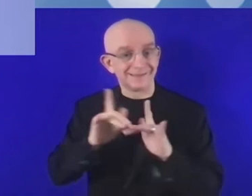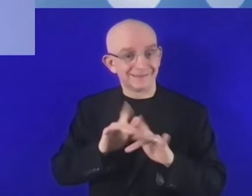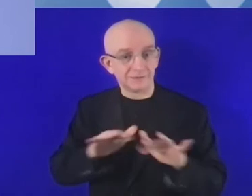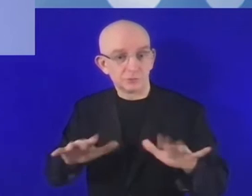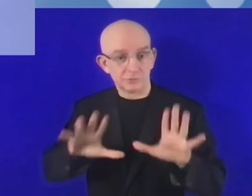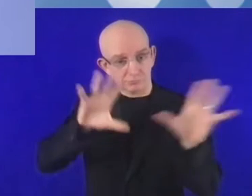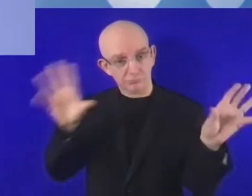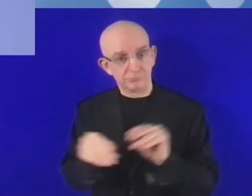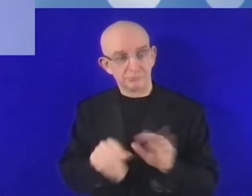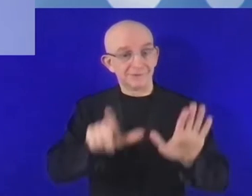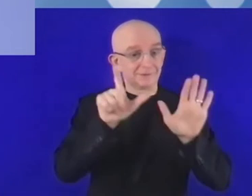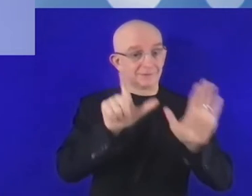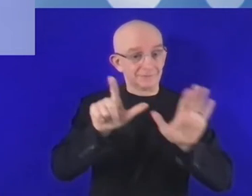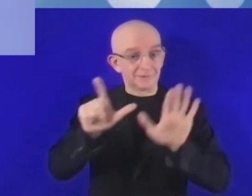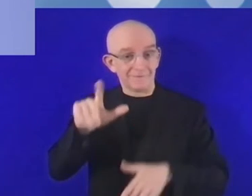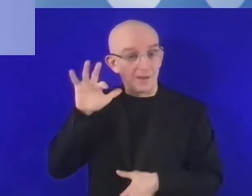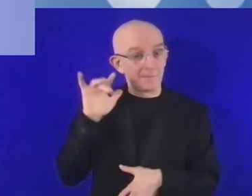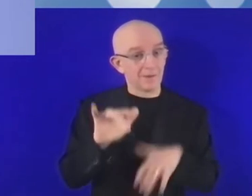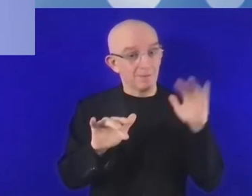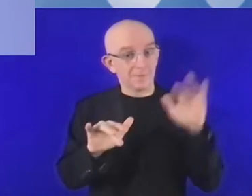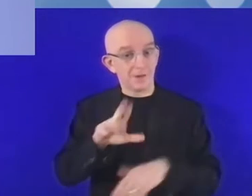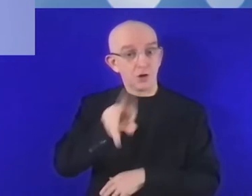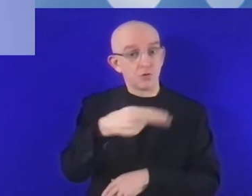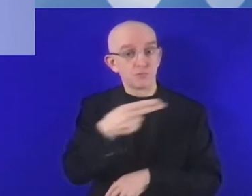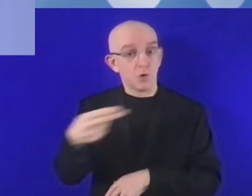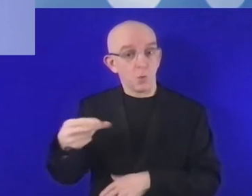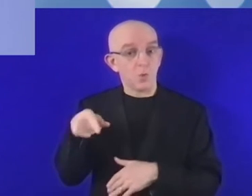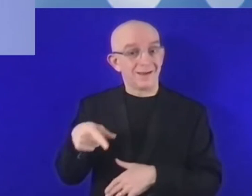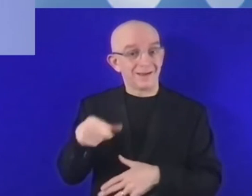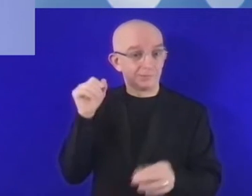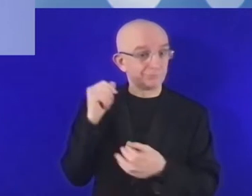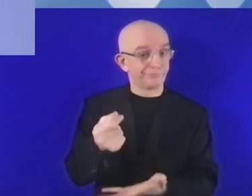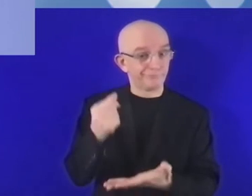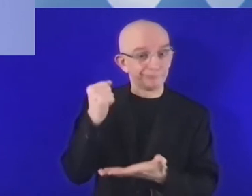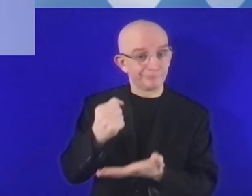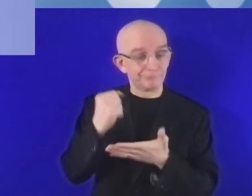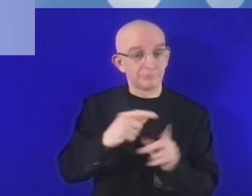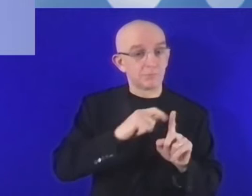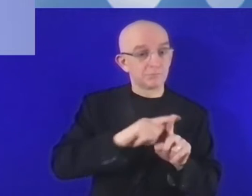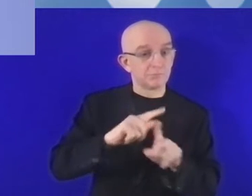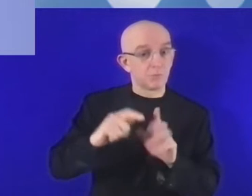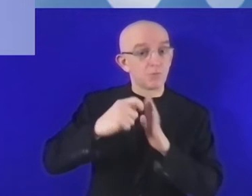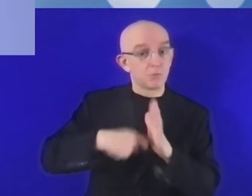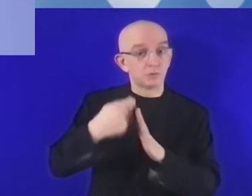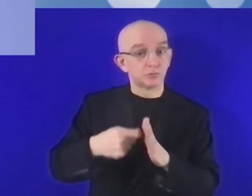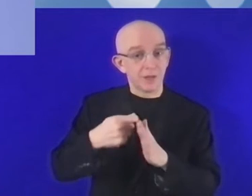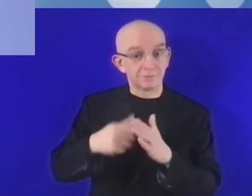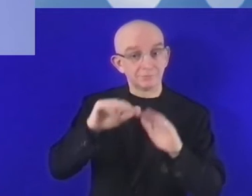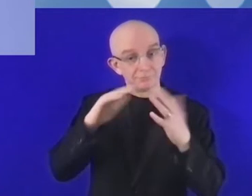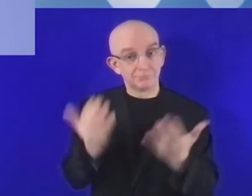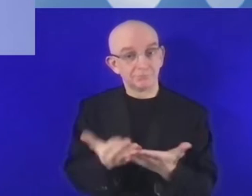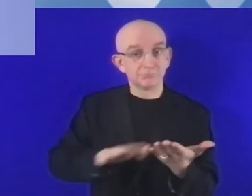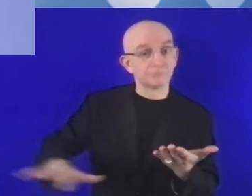events like today are urgently important, particularly because the economic